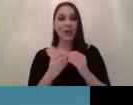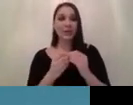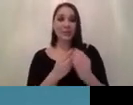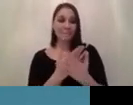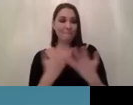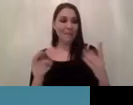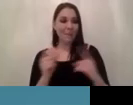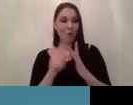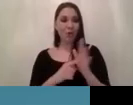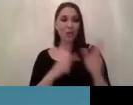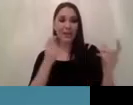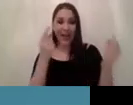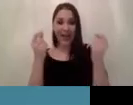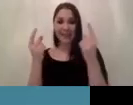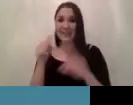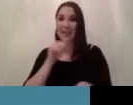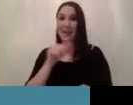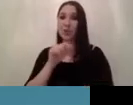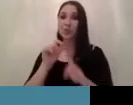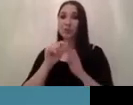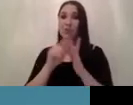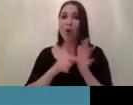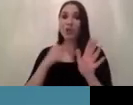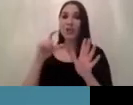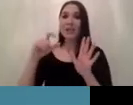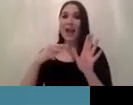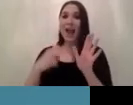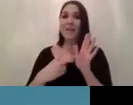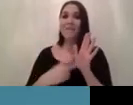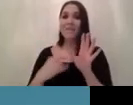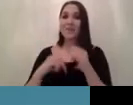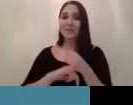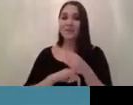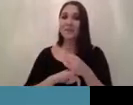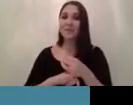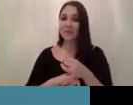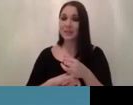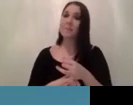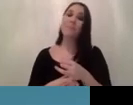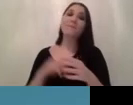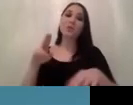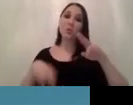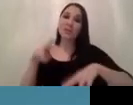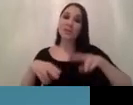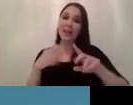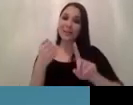you should definitely use the ai project canvas or enter rice methodology to assess the risk and impact of those projects